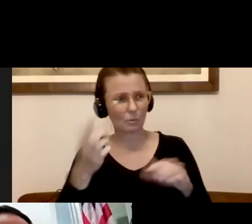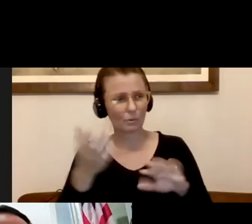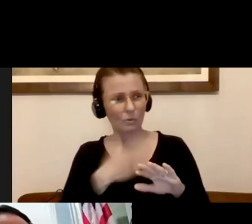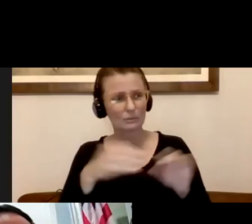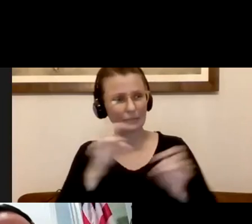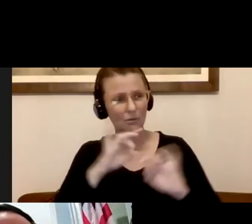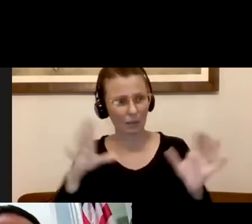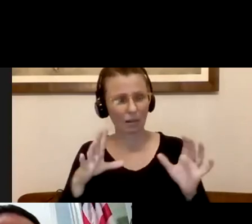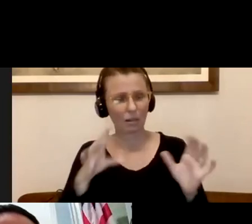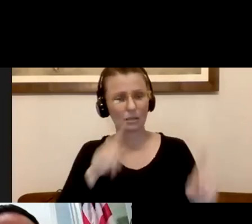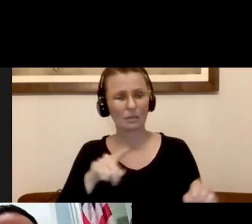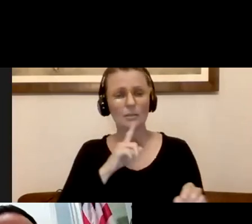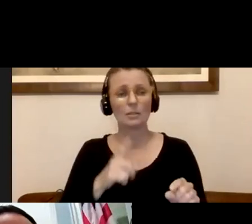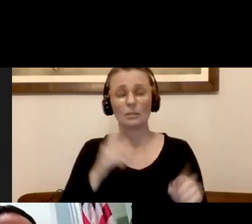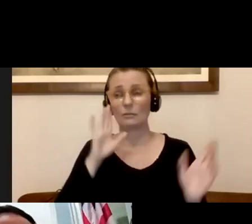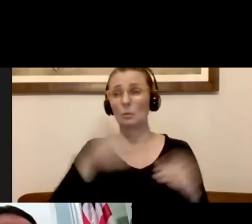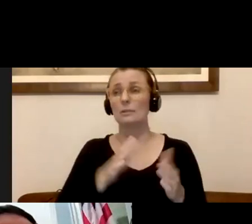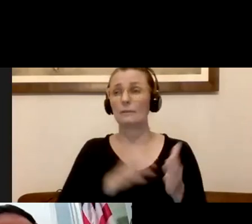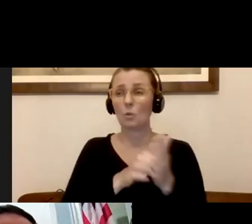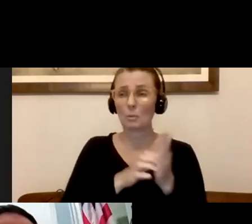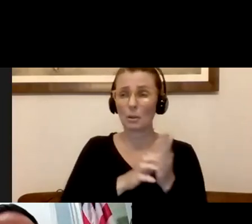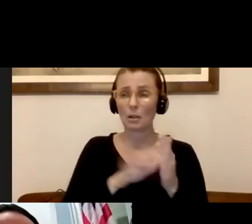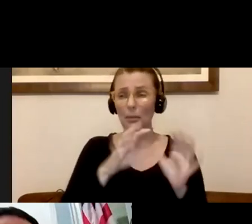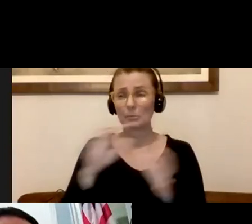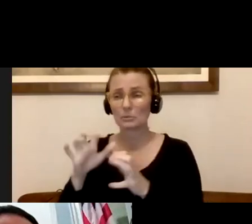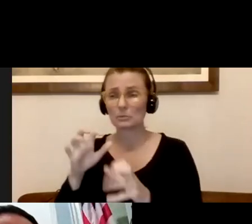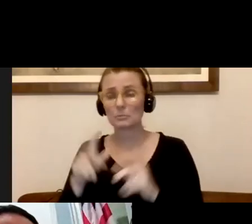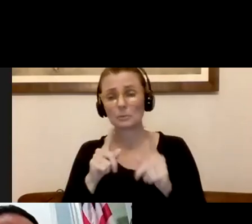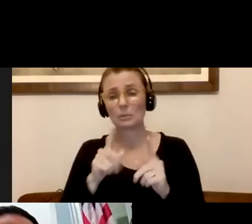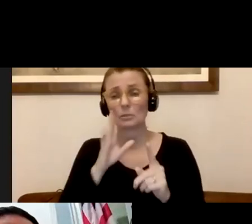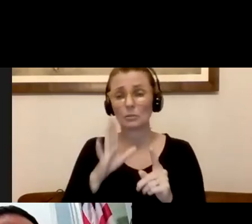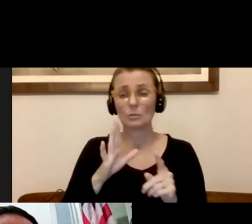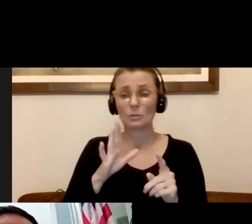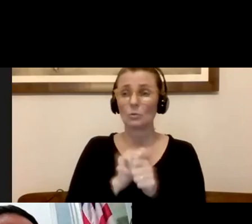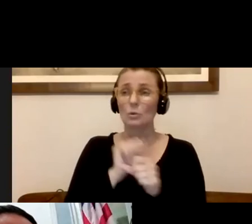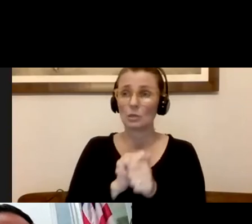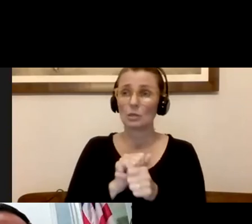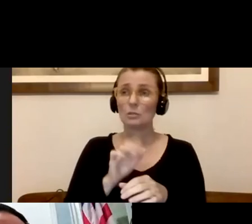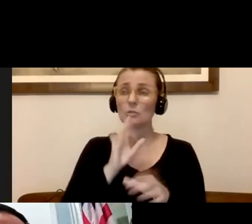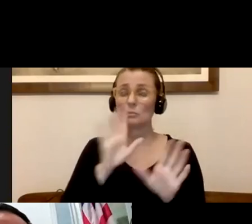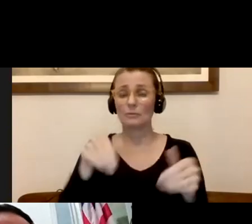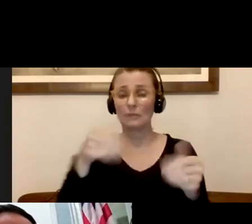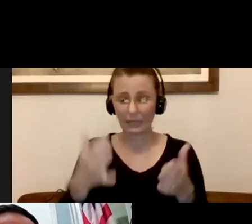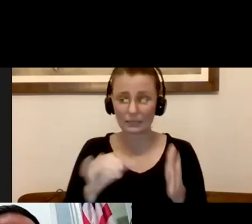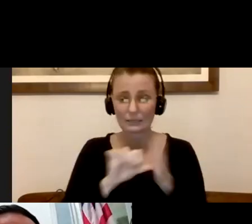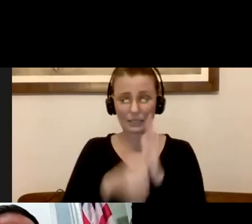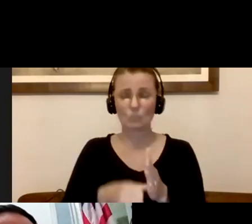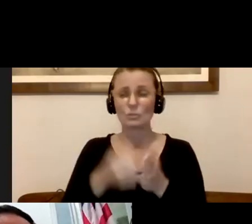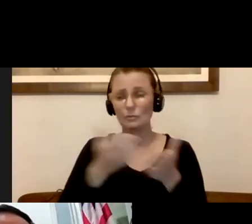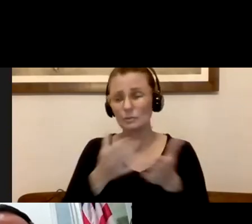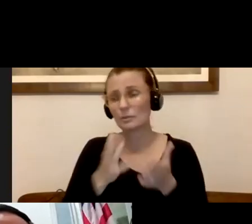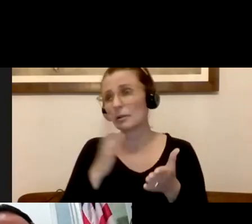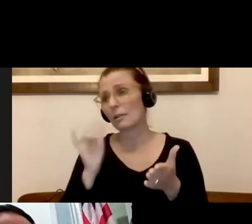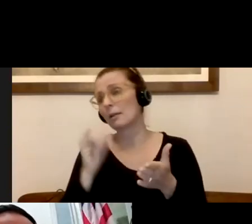vulnerable populations, as well as those on the front lines, whether they're first responders or people working to provide essential services, like grocery store or large,